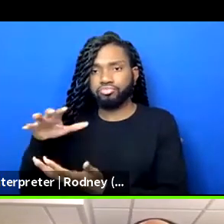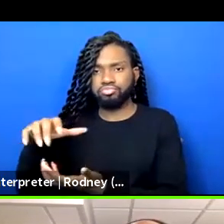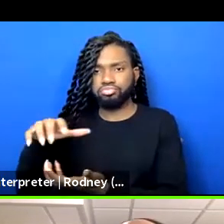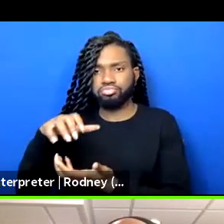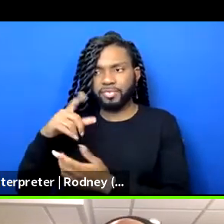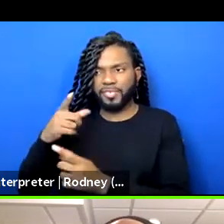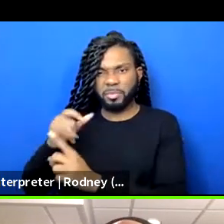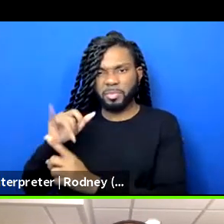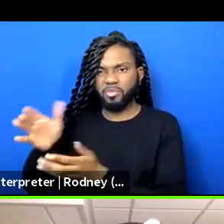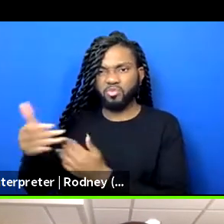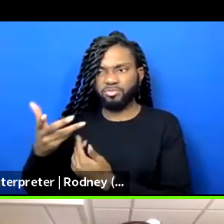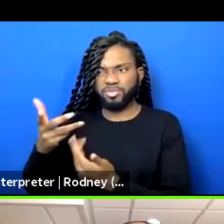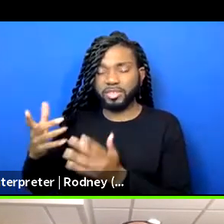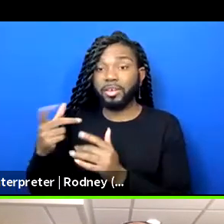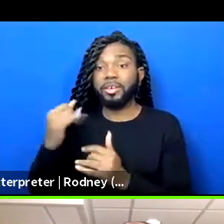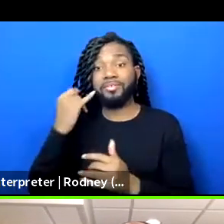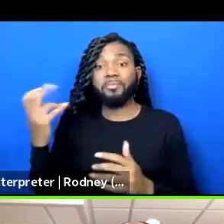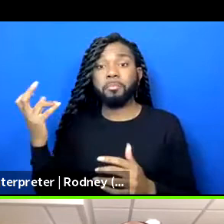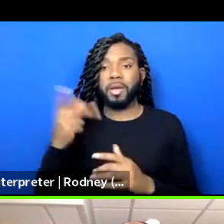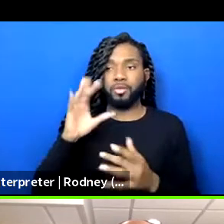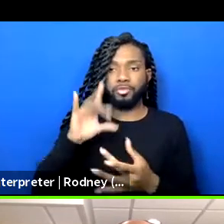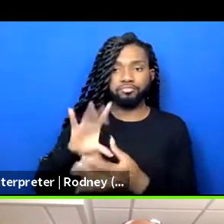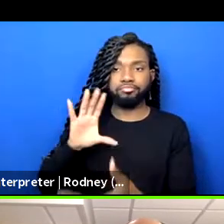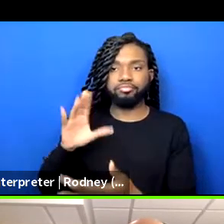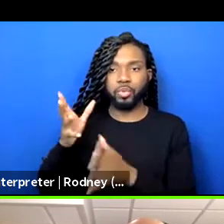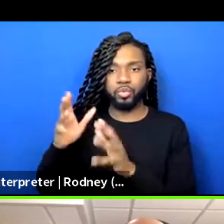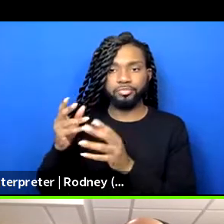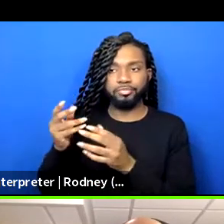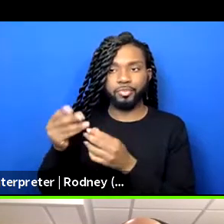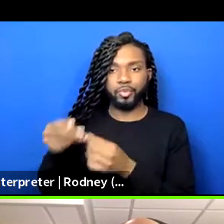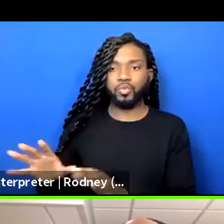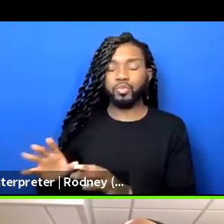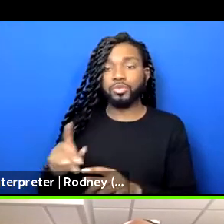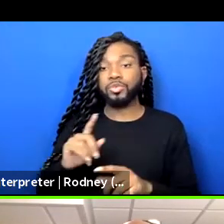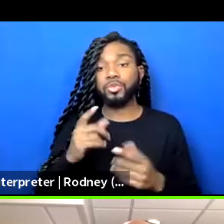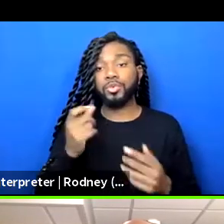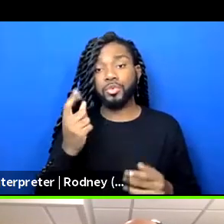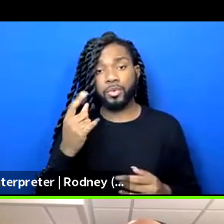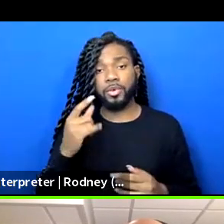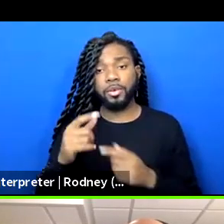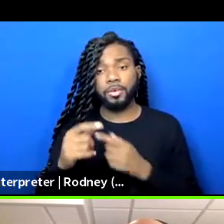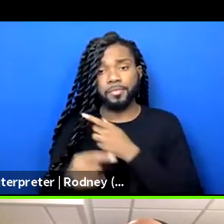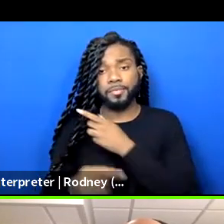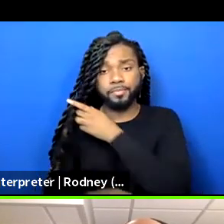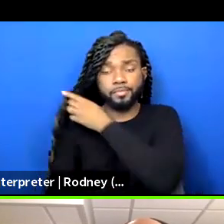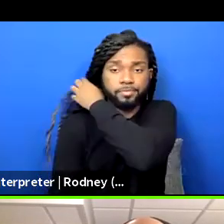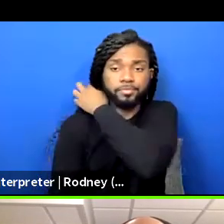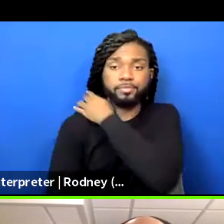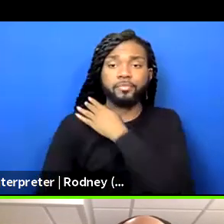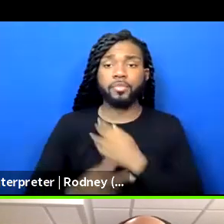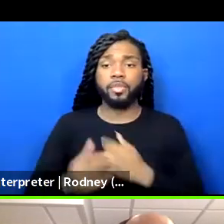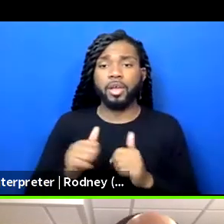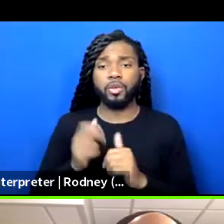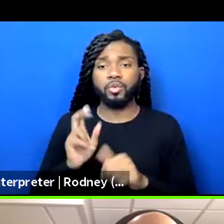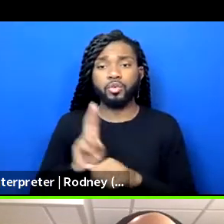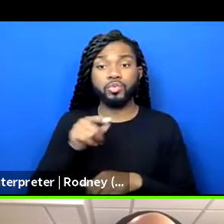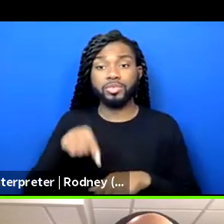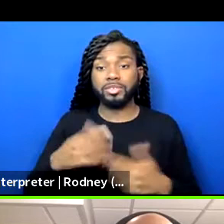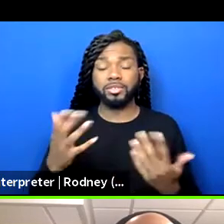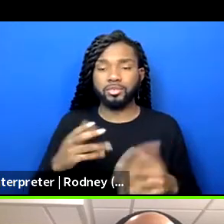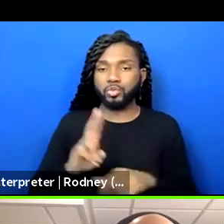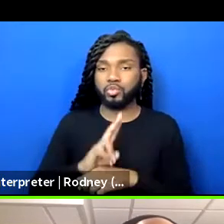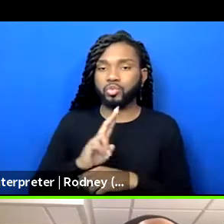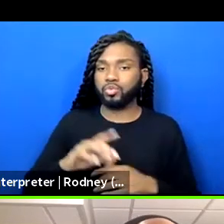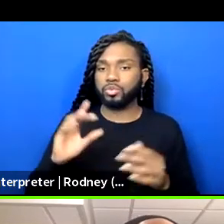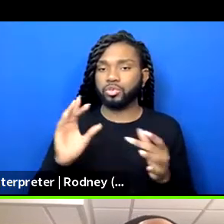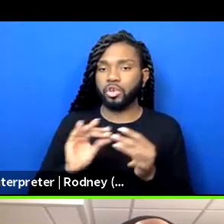updates. Um, so the way to use this is, is, is the comments, just like